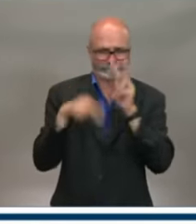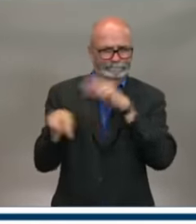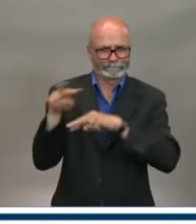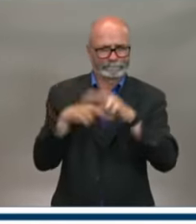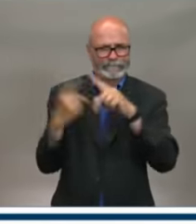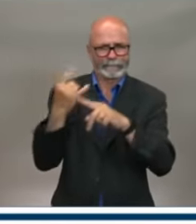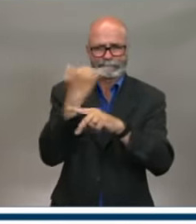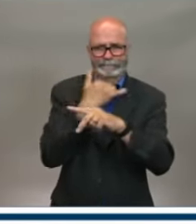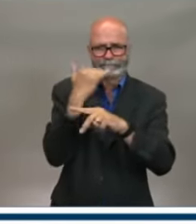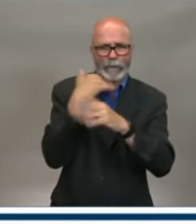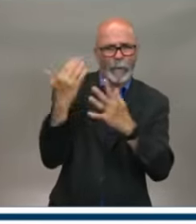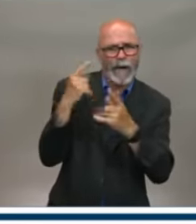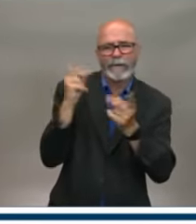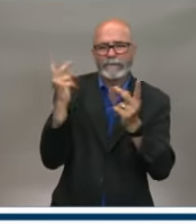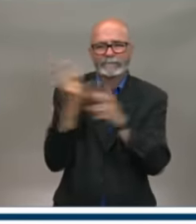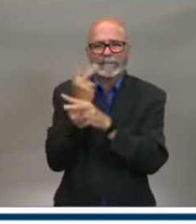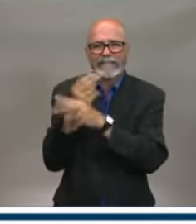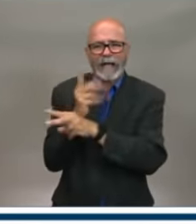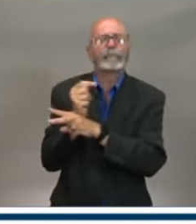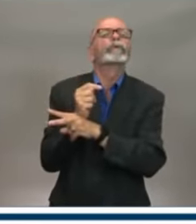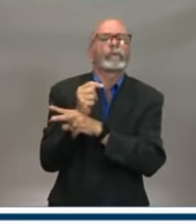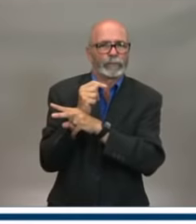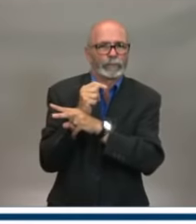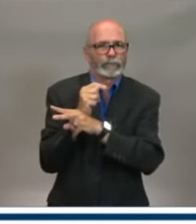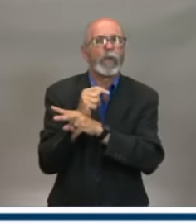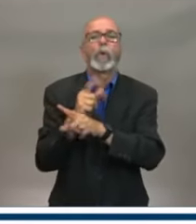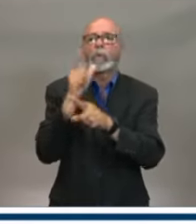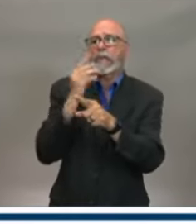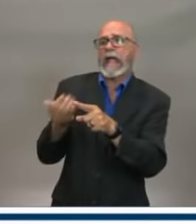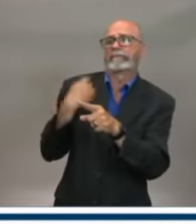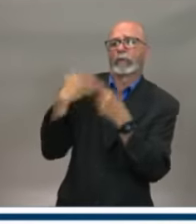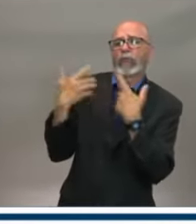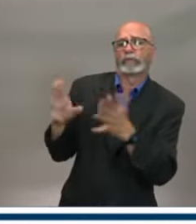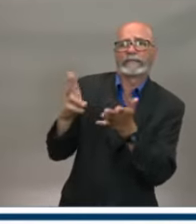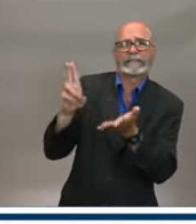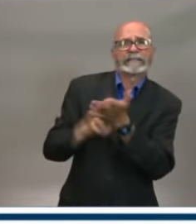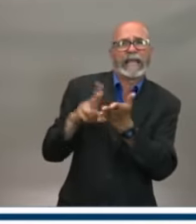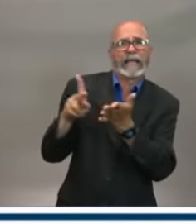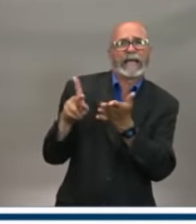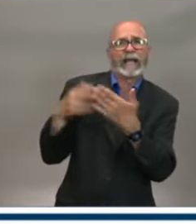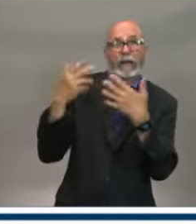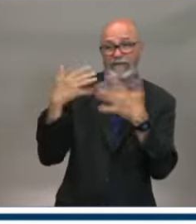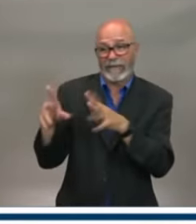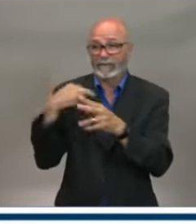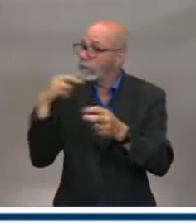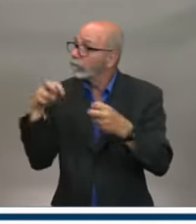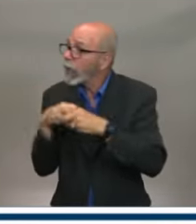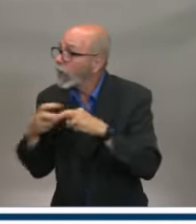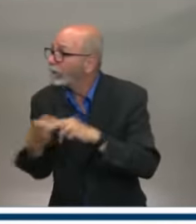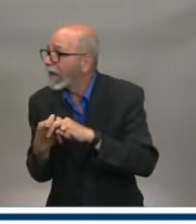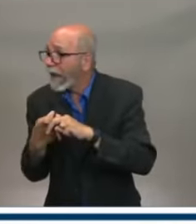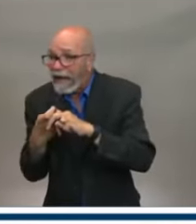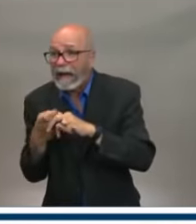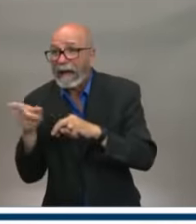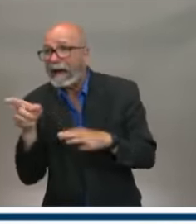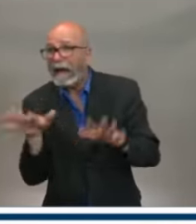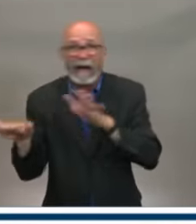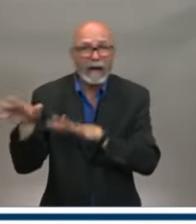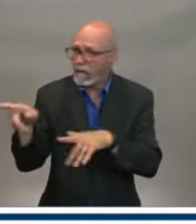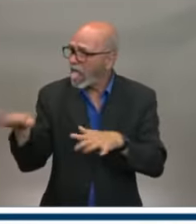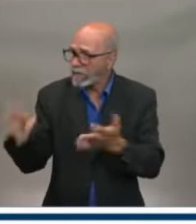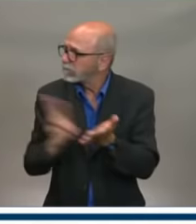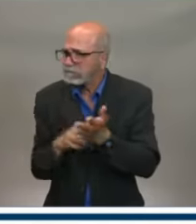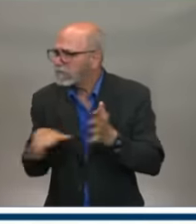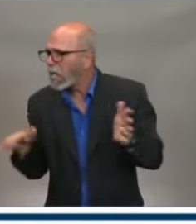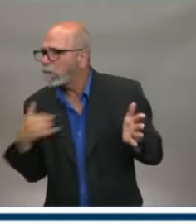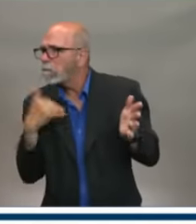who has registered, if there are issues associated with it, why they haven't registered. We believe this